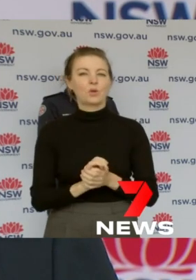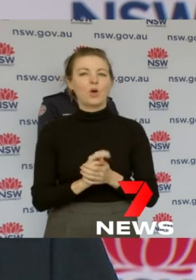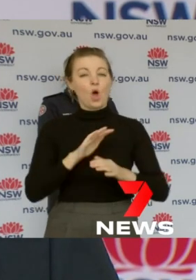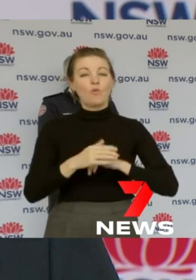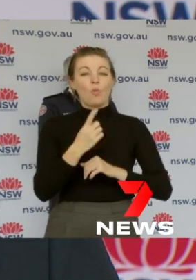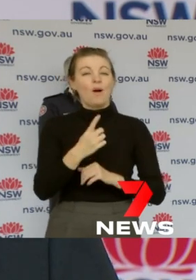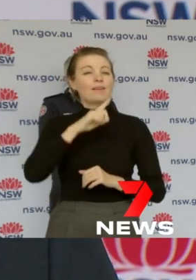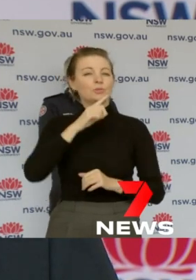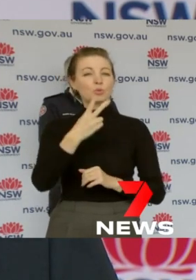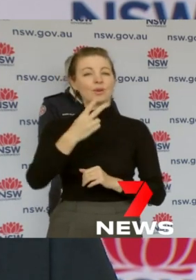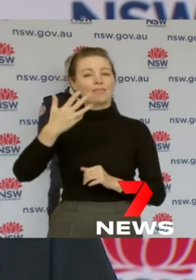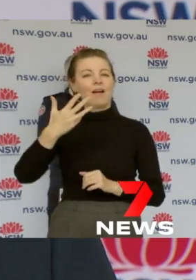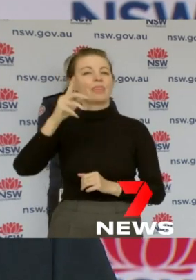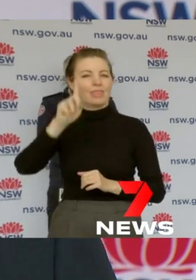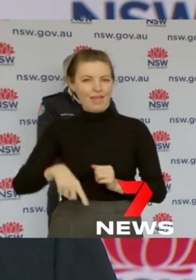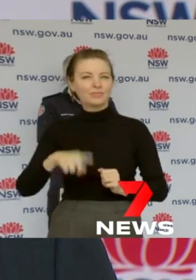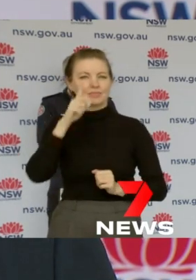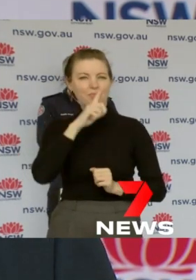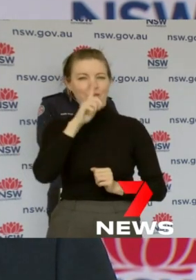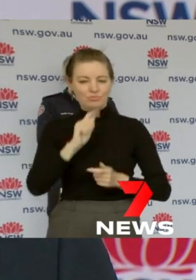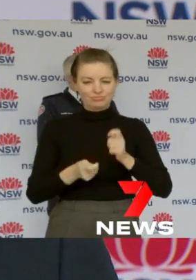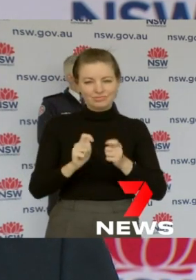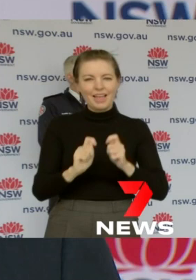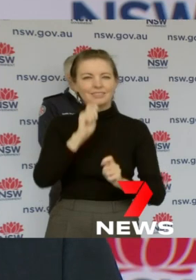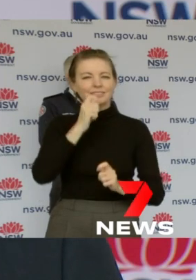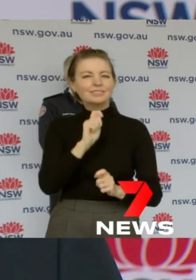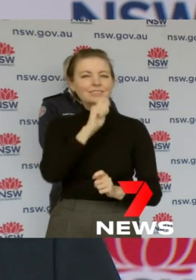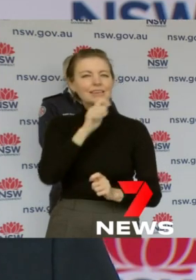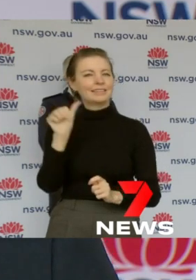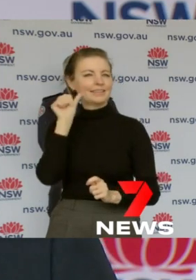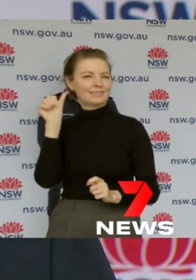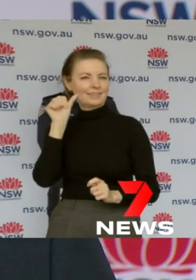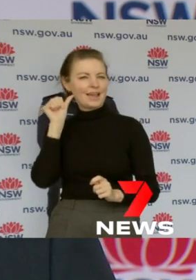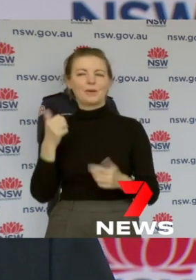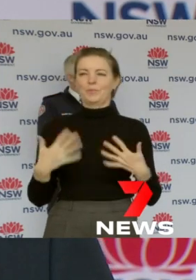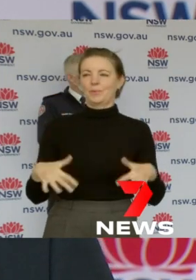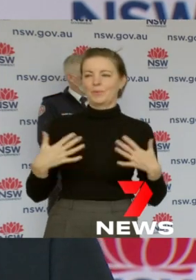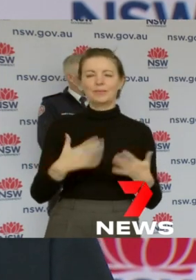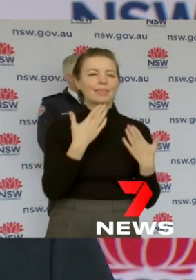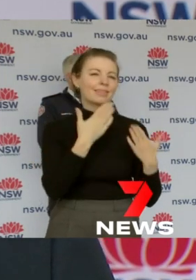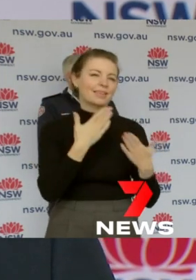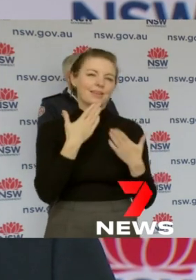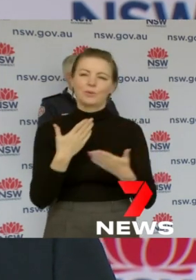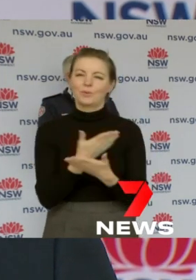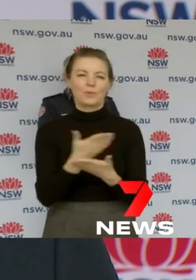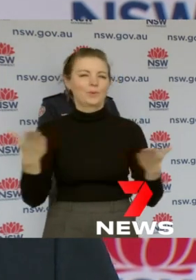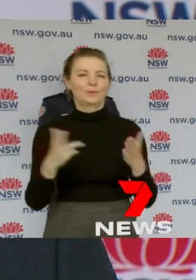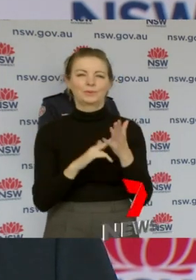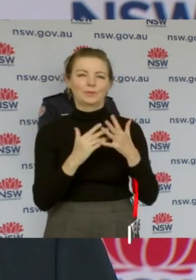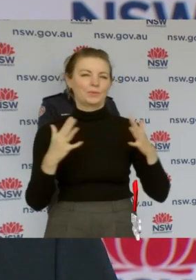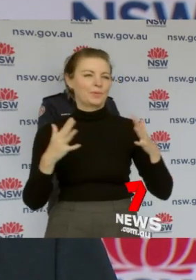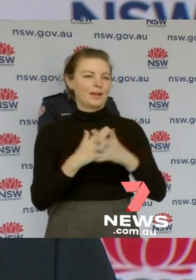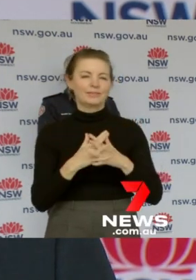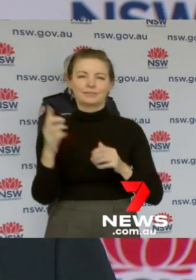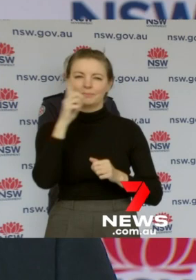tests undertaken yesterday up to 8pm. So again thank you to all of our community in New South Wales who